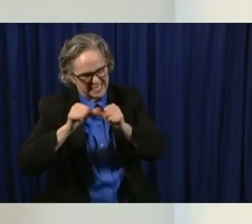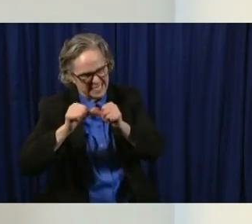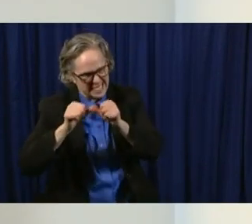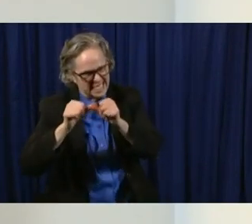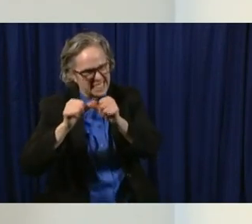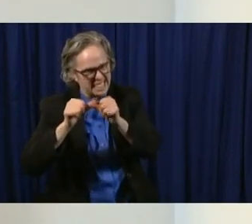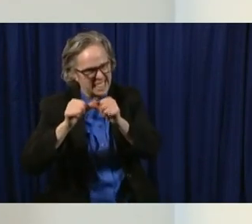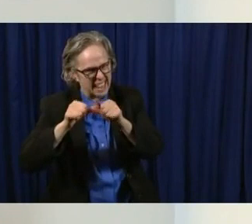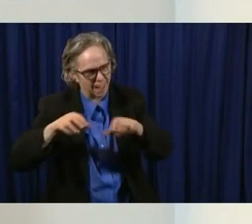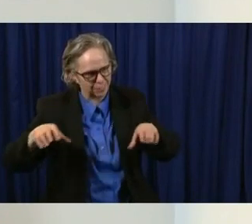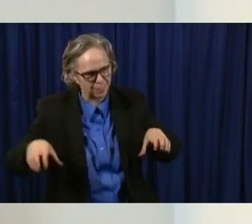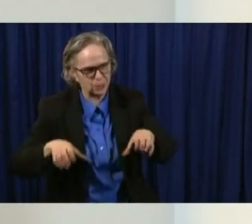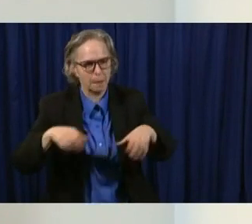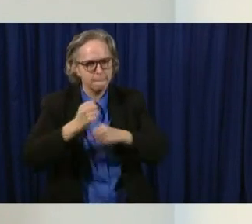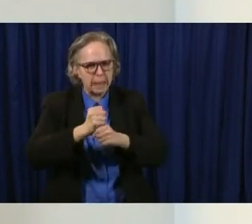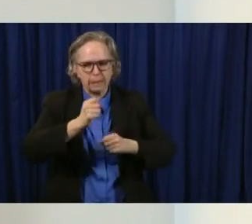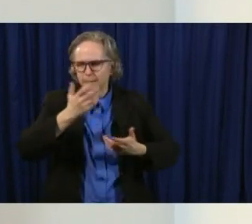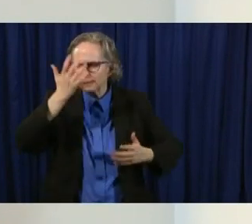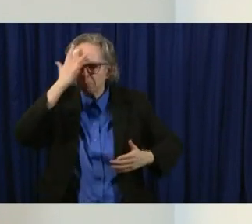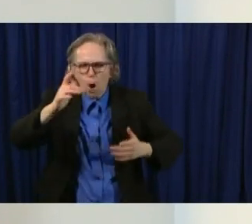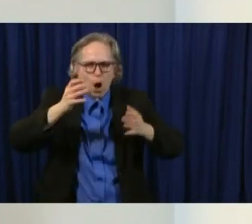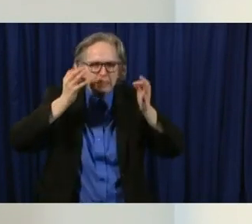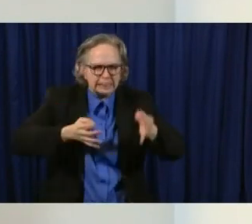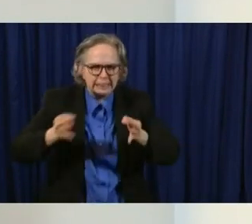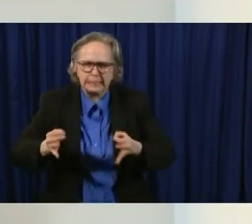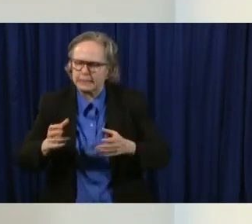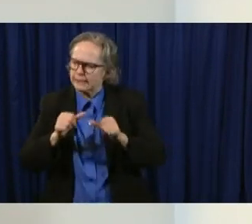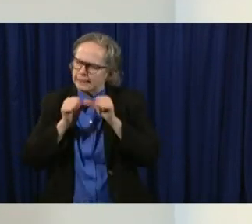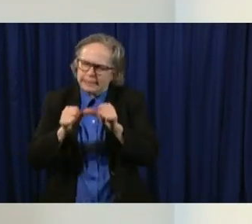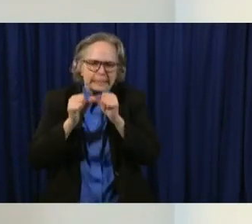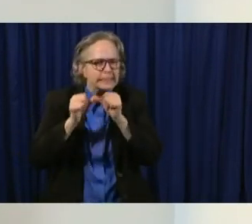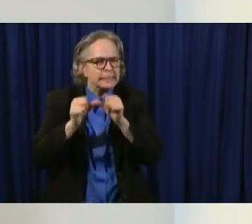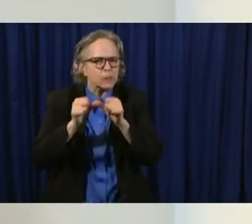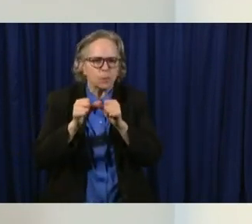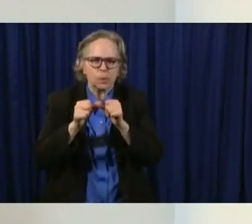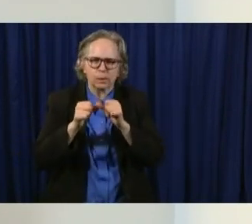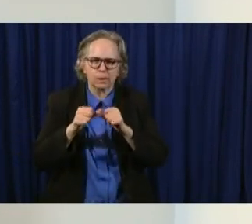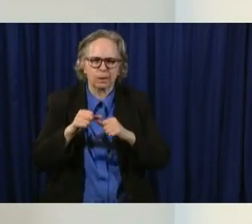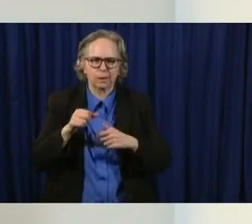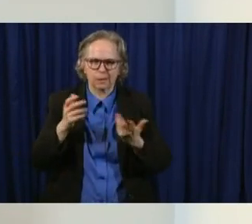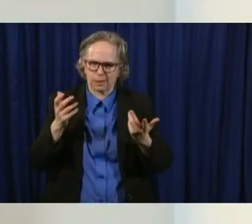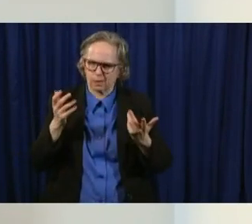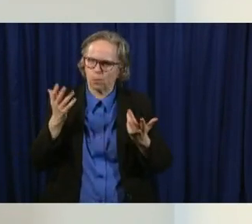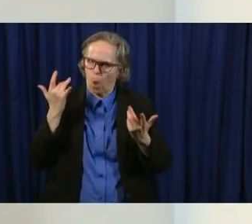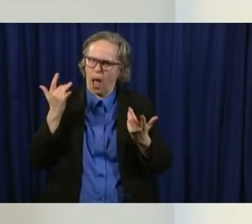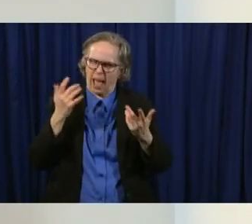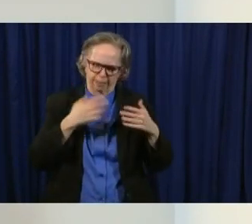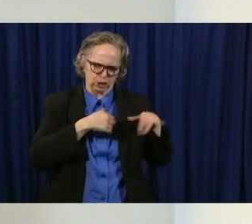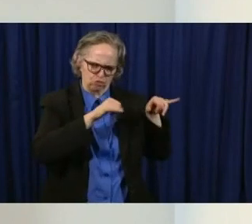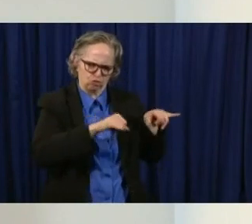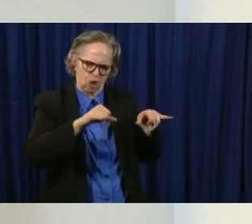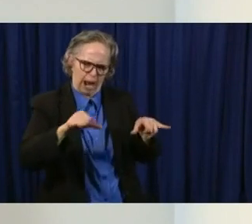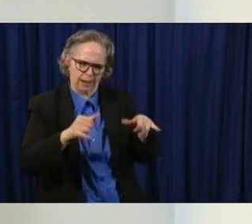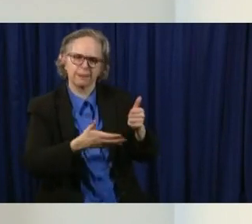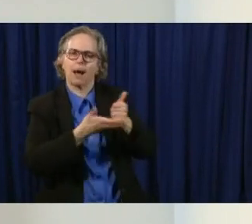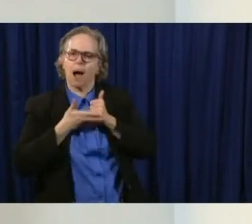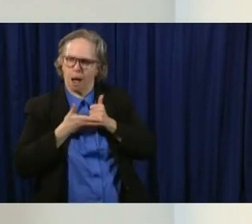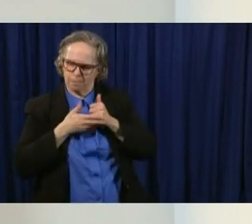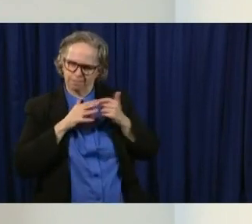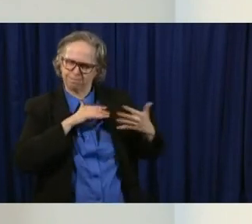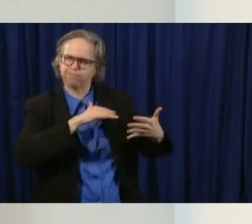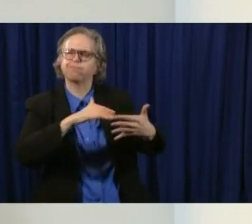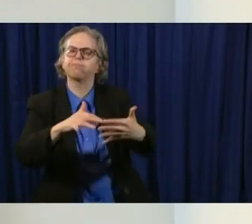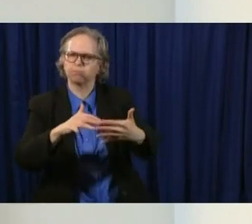to make sure that that trend continues to go in the right direction and that we will be able to sustain this continued